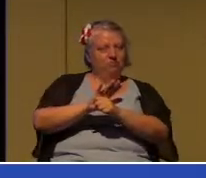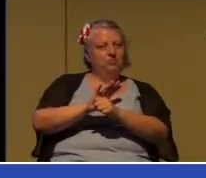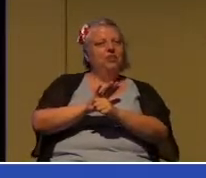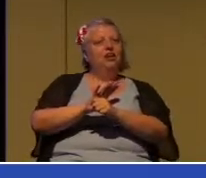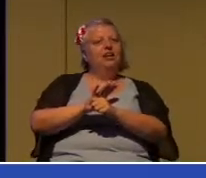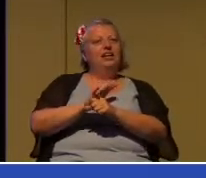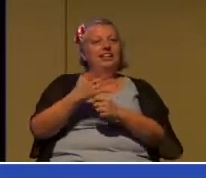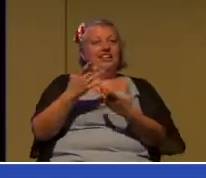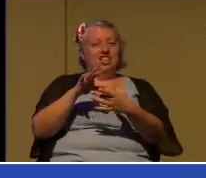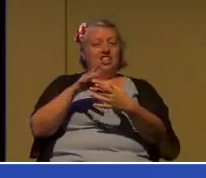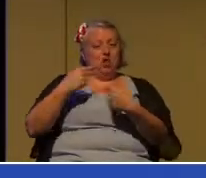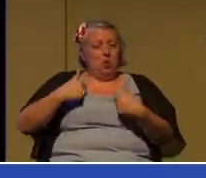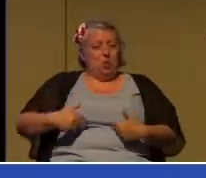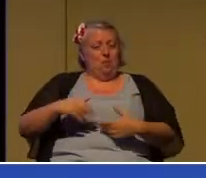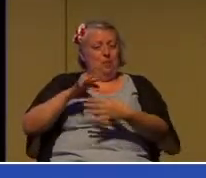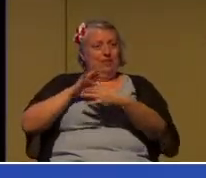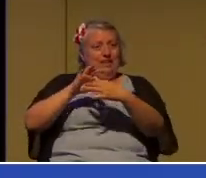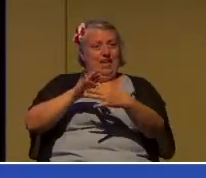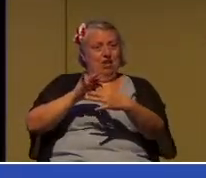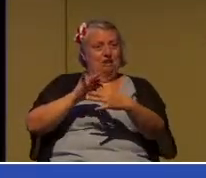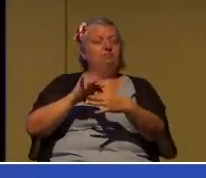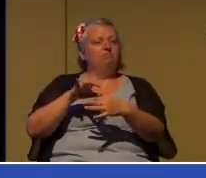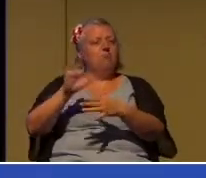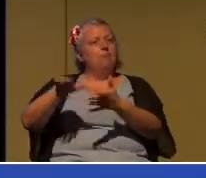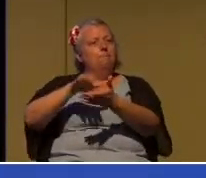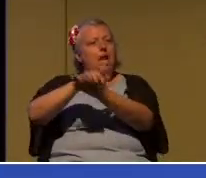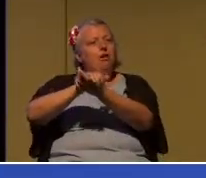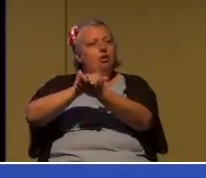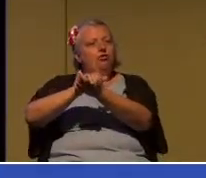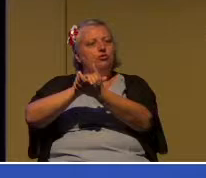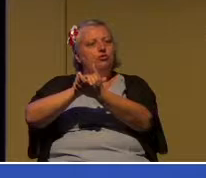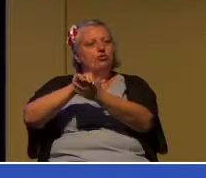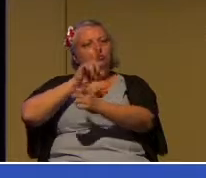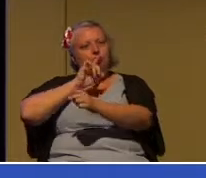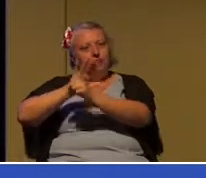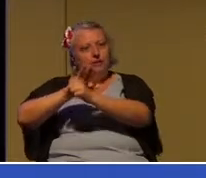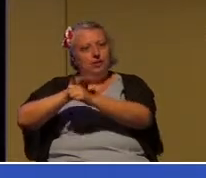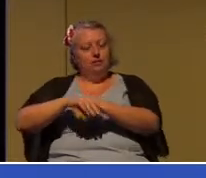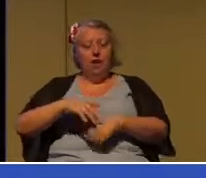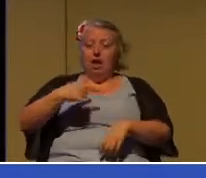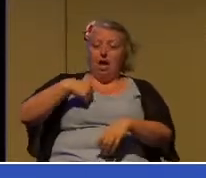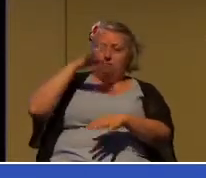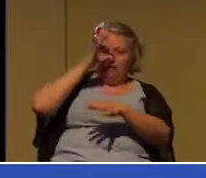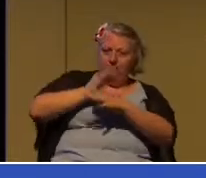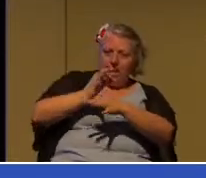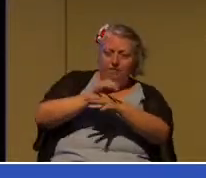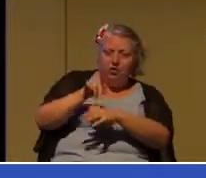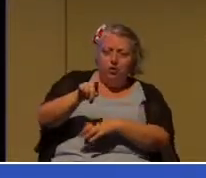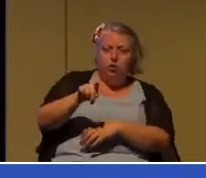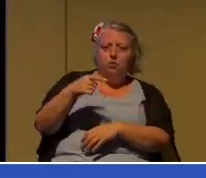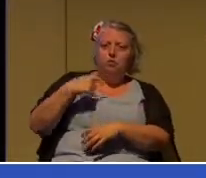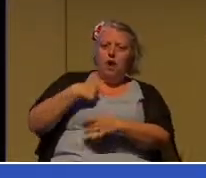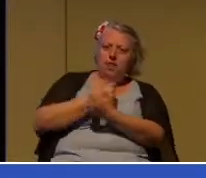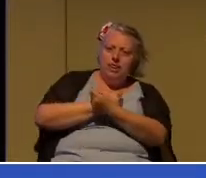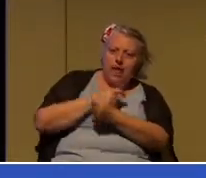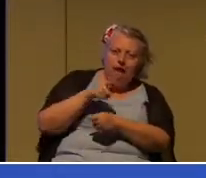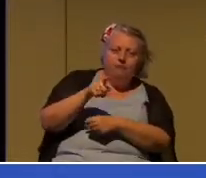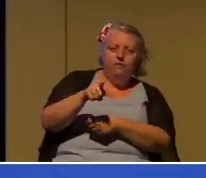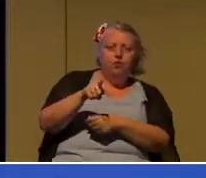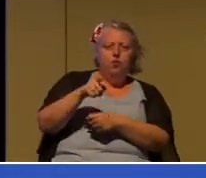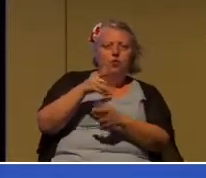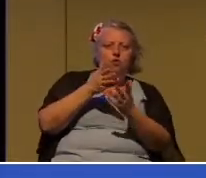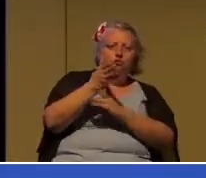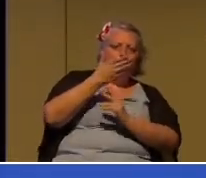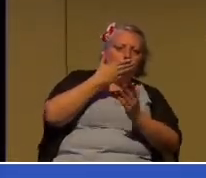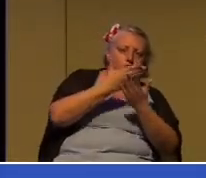covenant. I will be faithful to you and I will love you in good times and in bad times until death do us